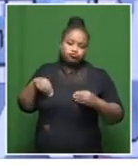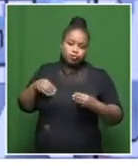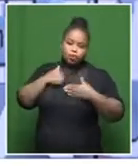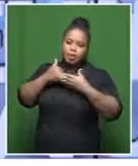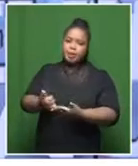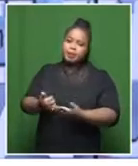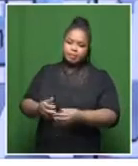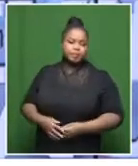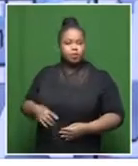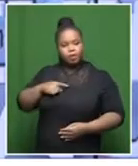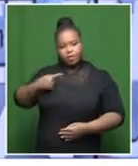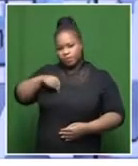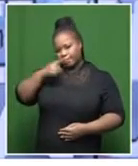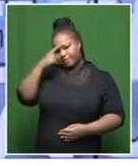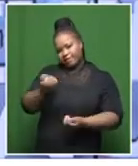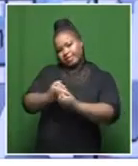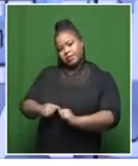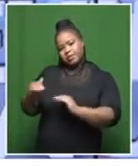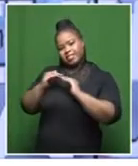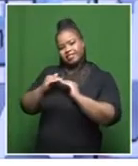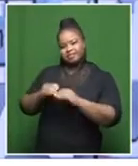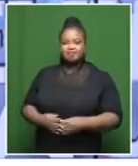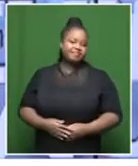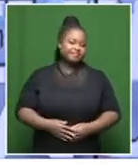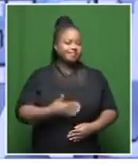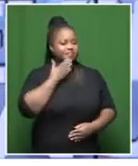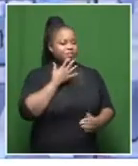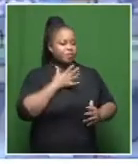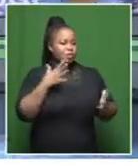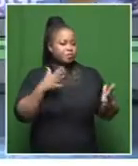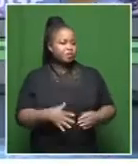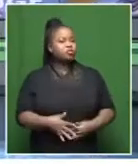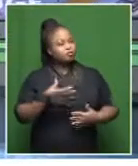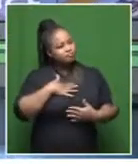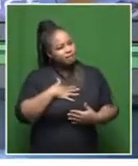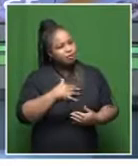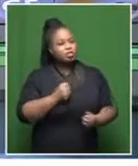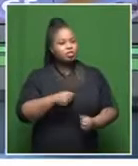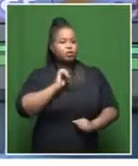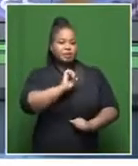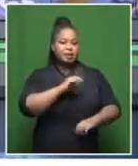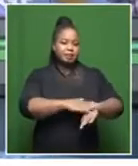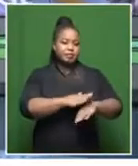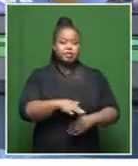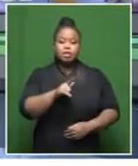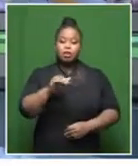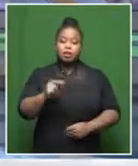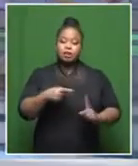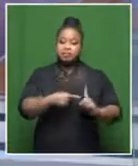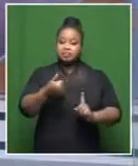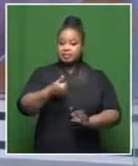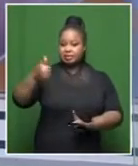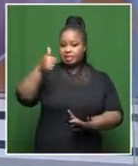assist where we can because we believe in democracy. Absolutely. Leonie, thank you very much indeed. Appreciate your time, of course. Leonie Pienaar is the CEO